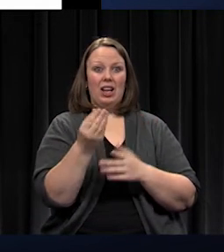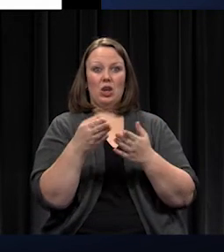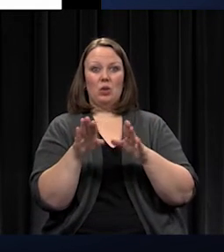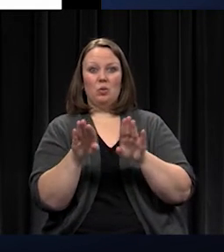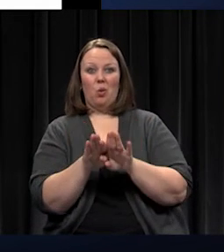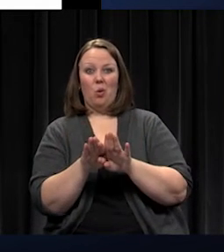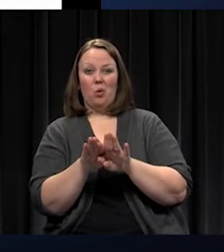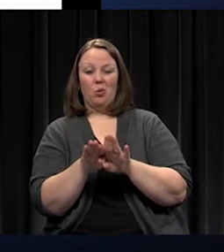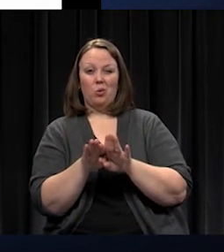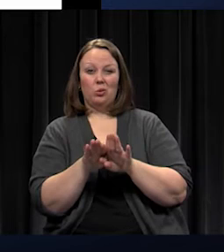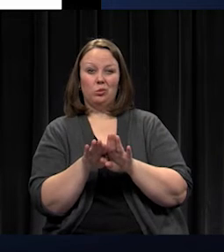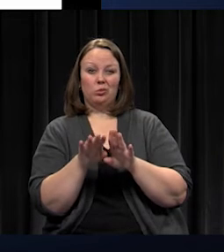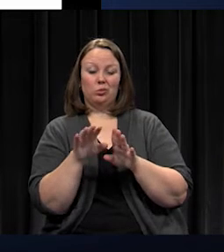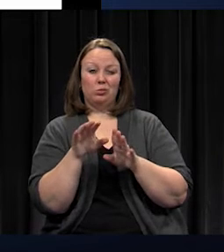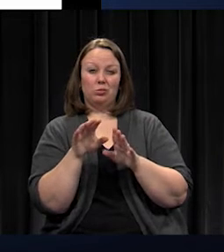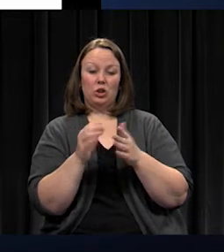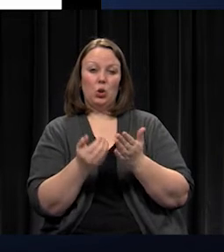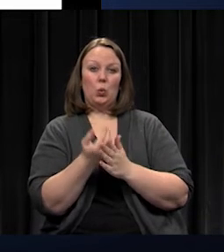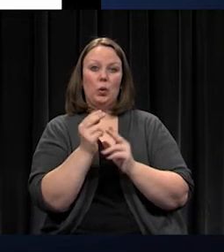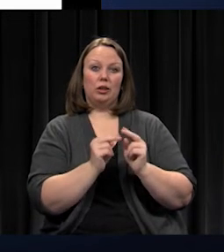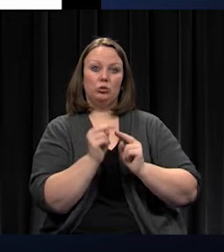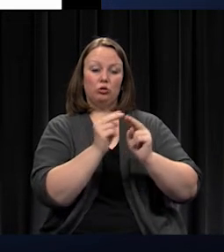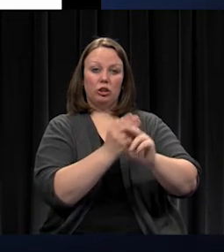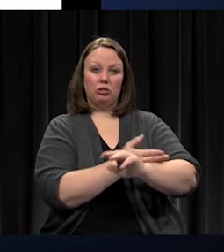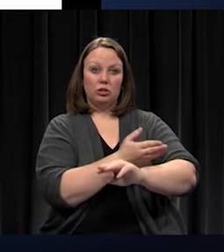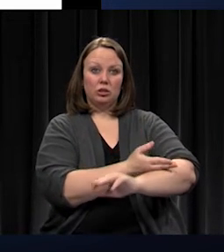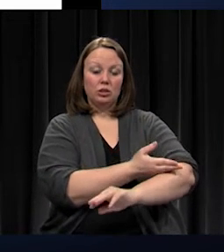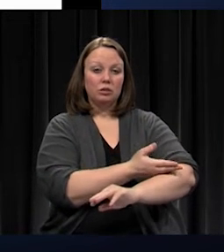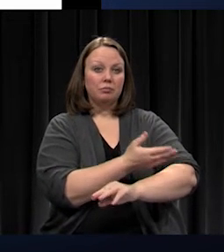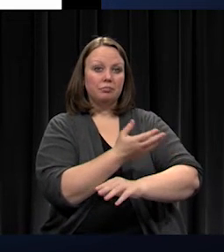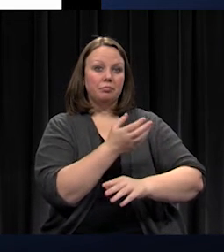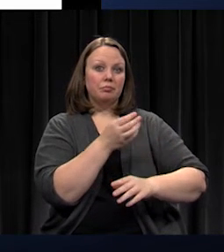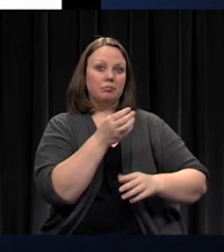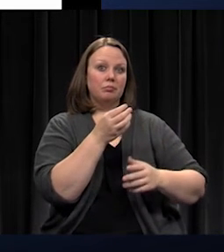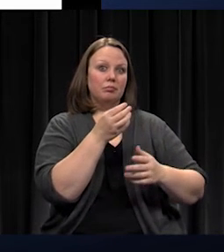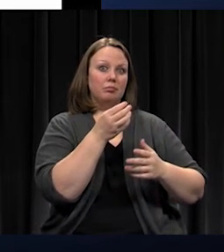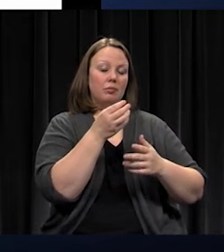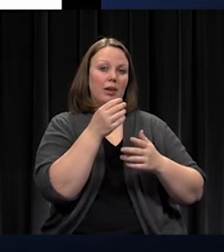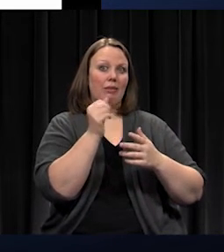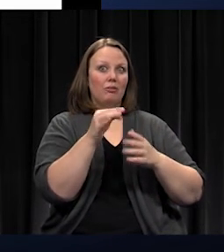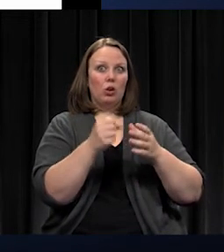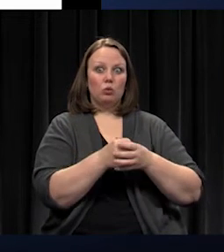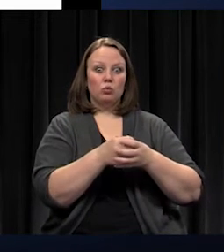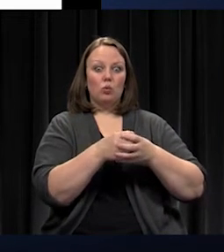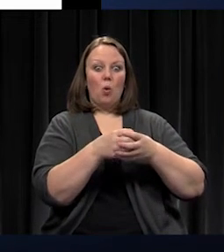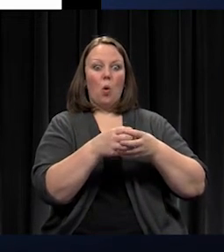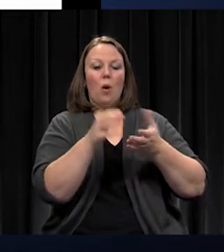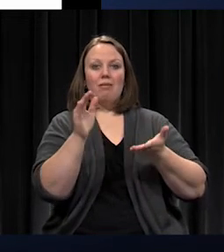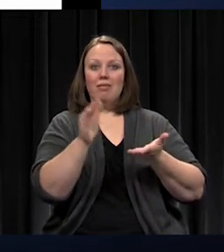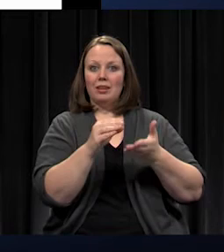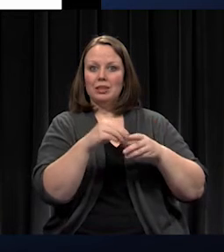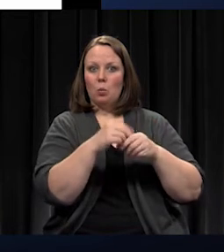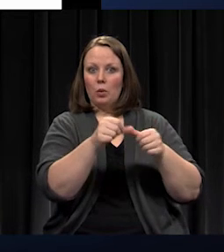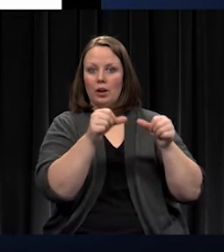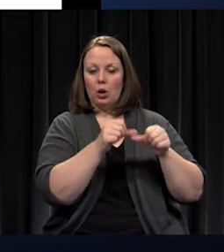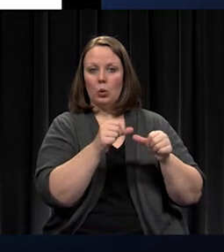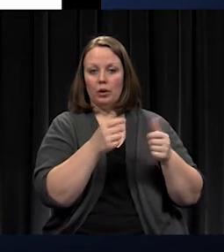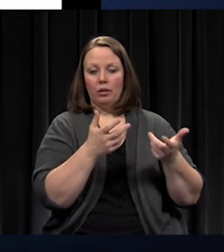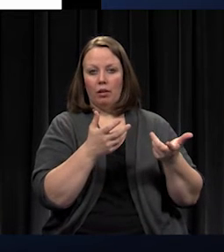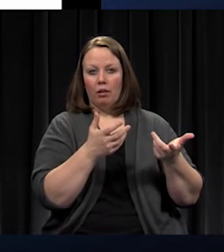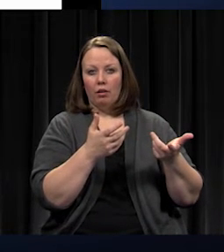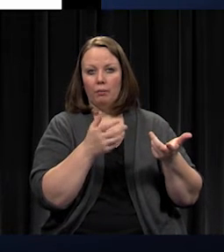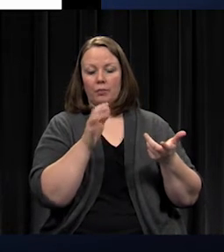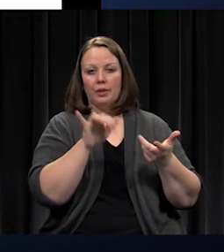slowing or is in one section of our town, do we need to adjust all of these valves? And that will lead us to Tuesday night's